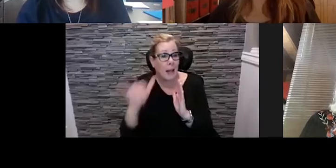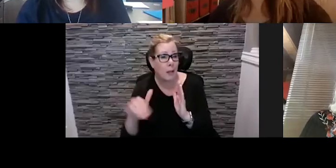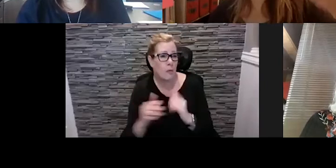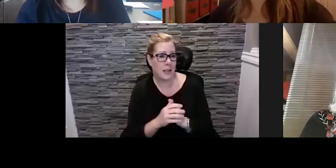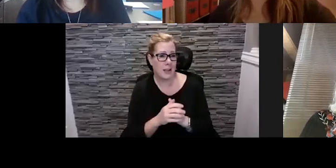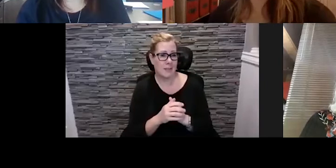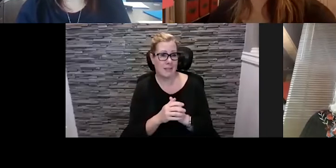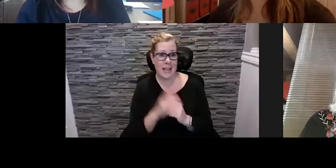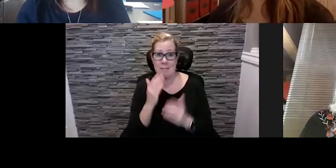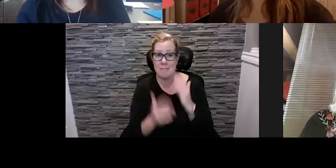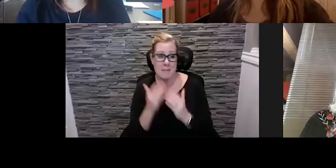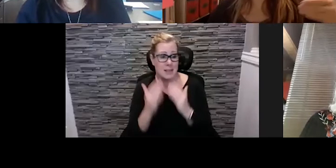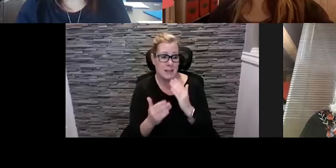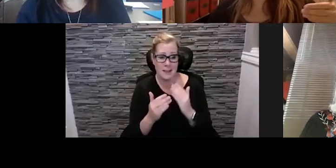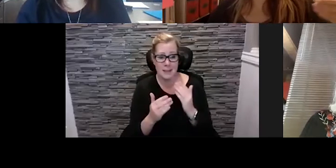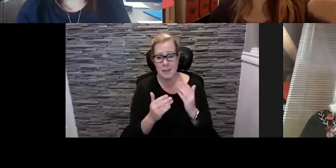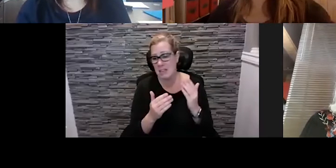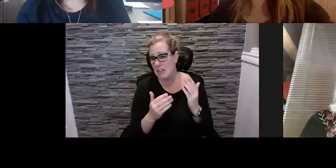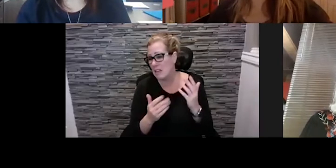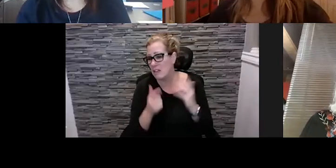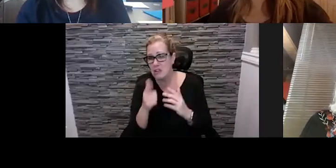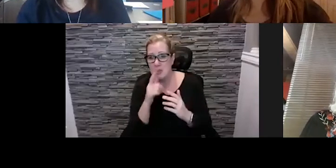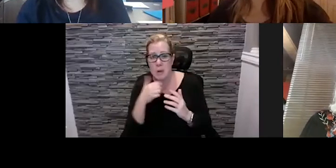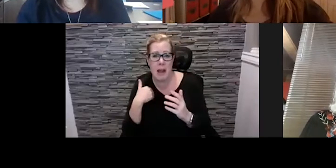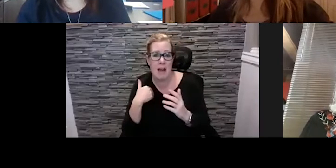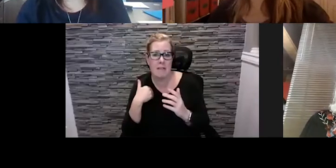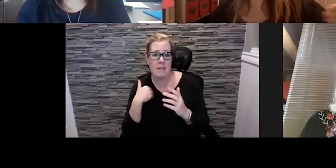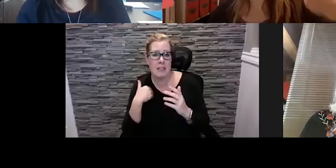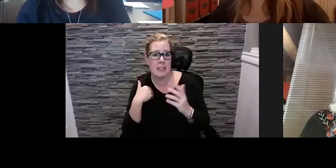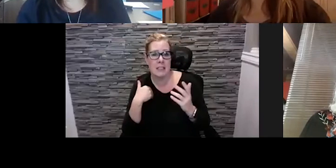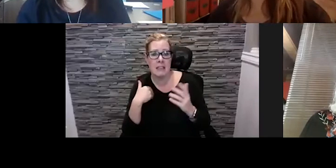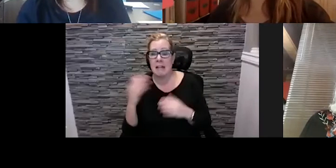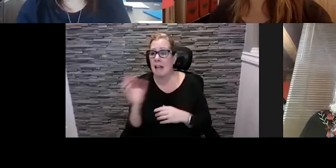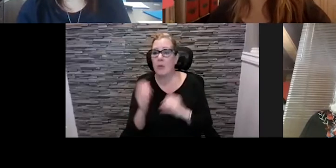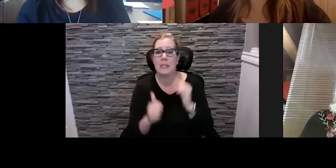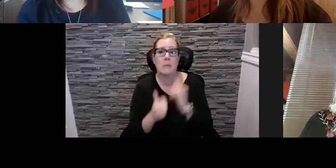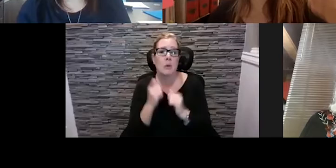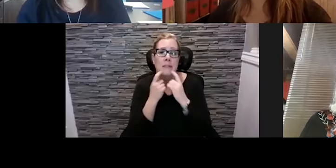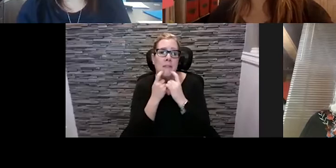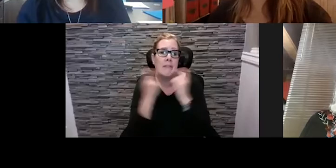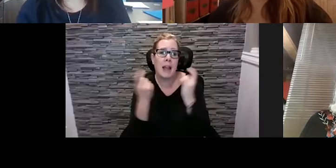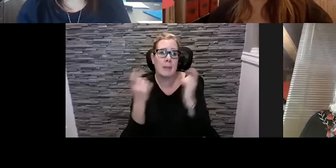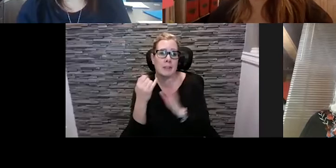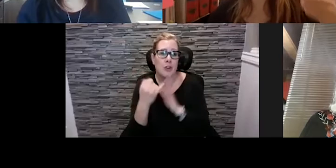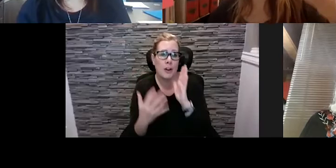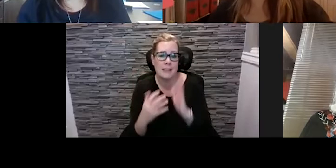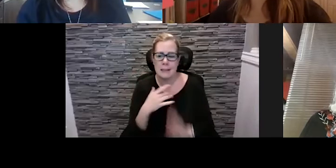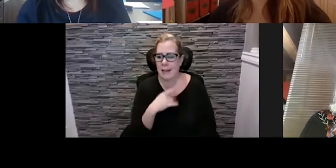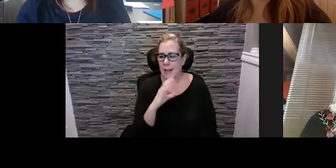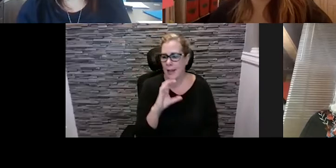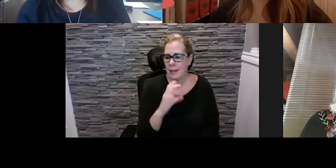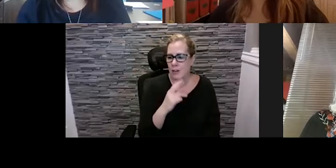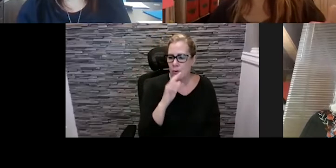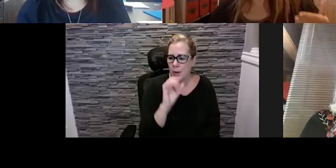interspersed in that you might have some of augury's most famous artists like chris cran or ron